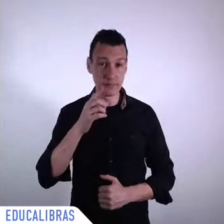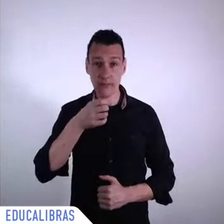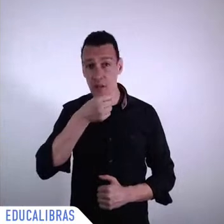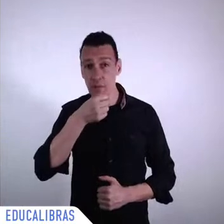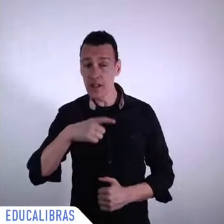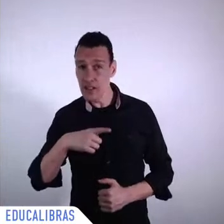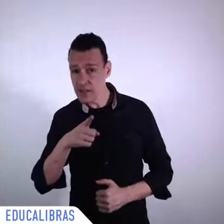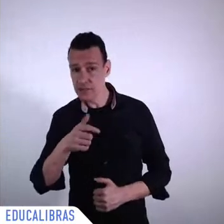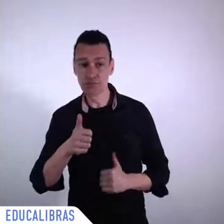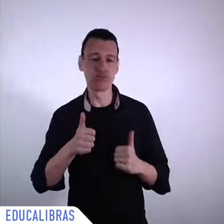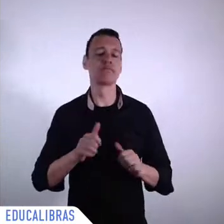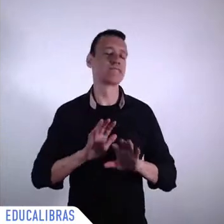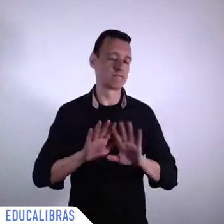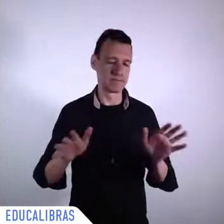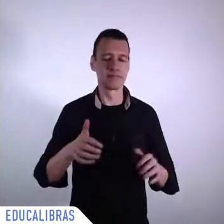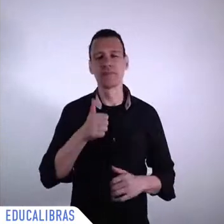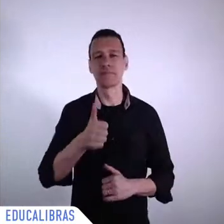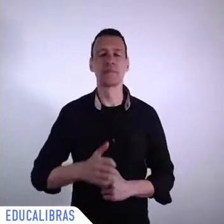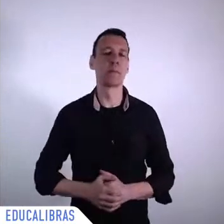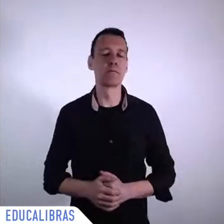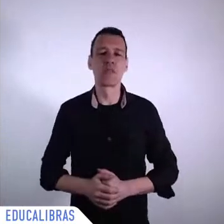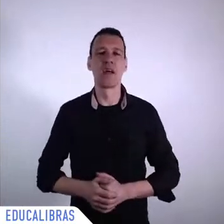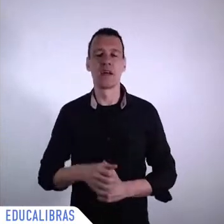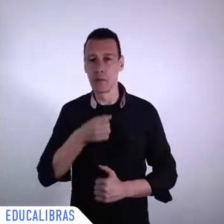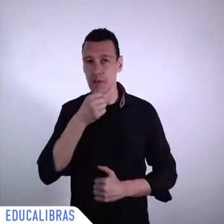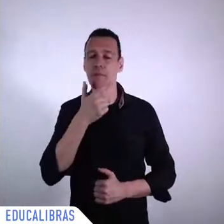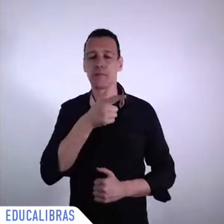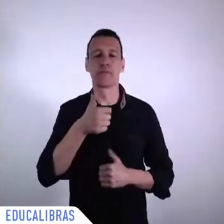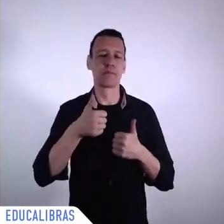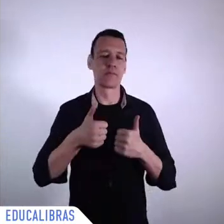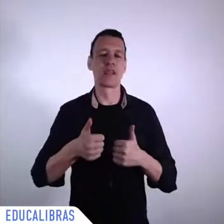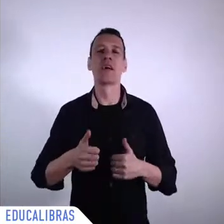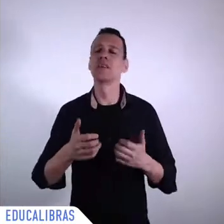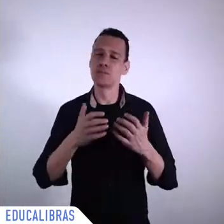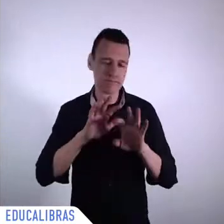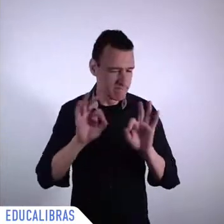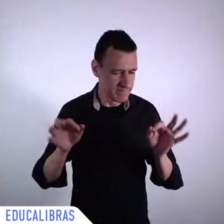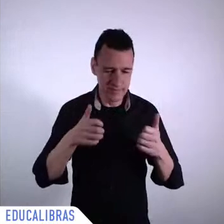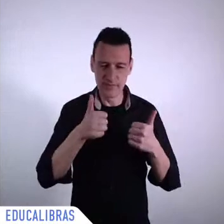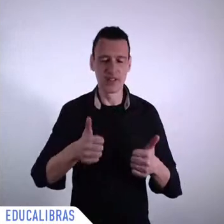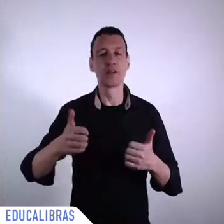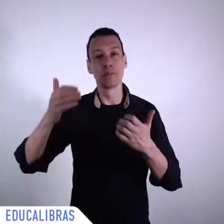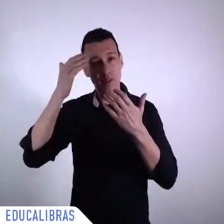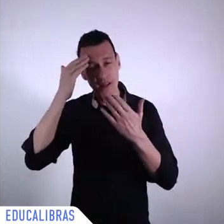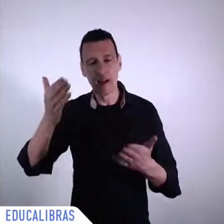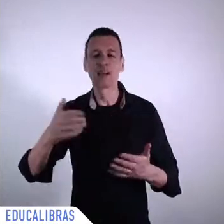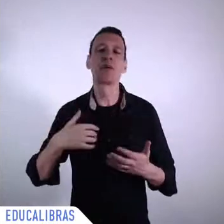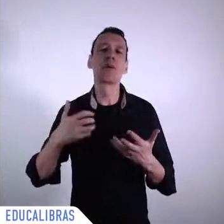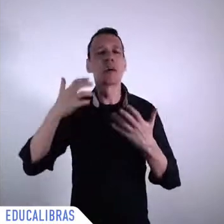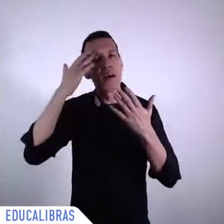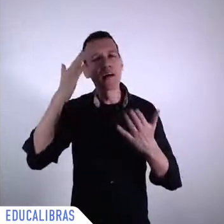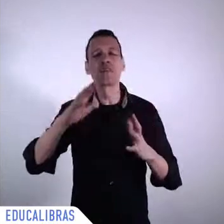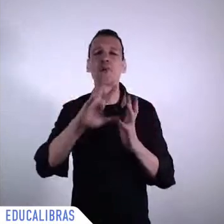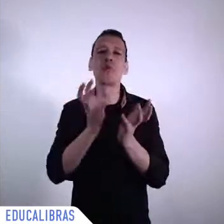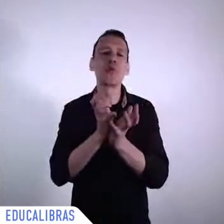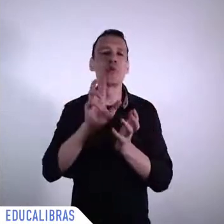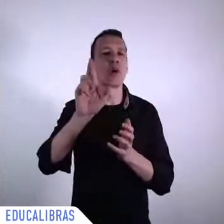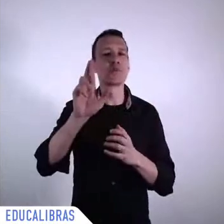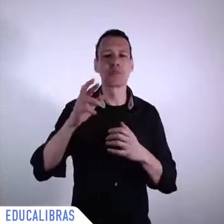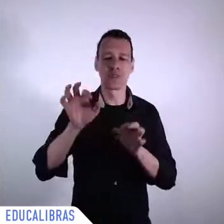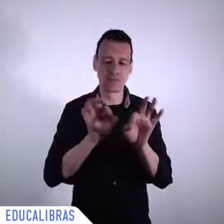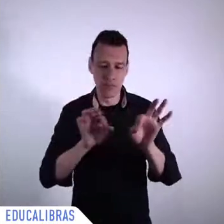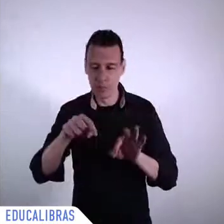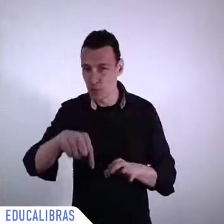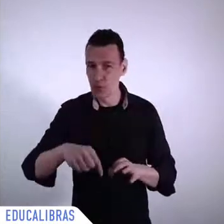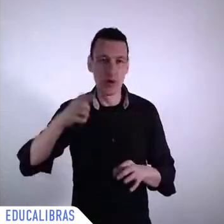very much. I want to thank all the organizers, my fellow Brazilians who are there, but also the Sciences Po people. Of course, it's a great